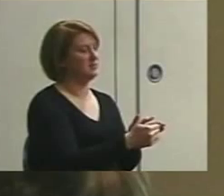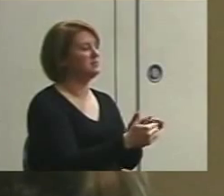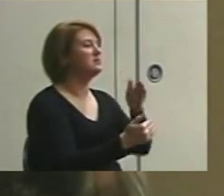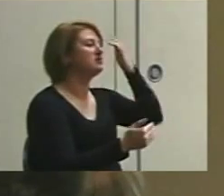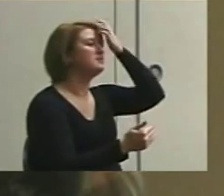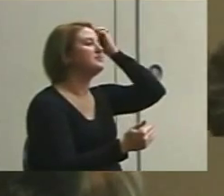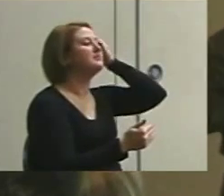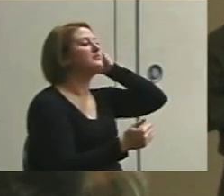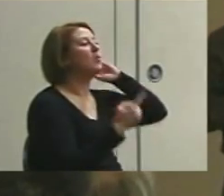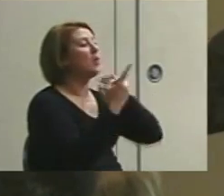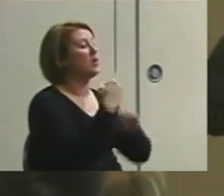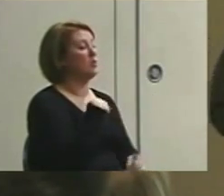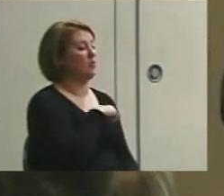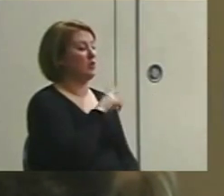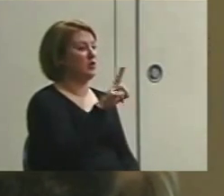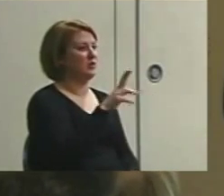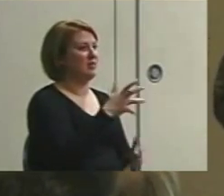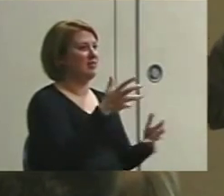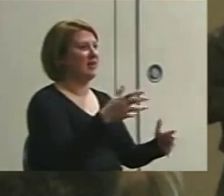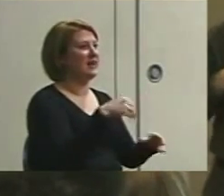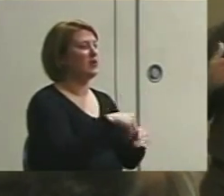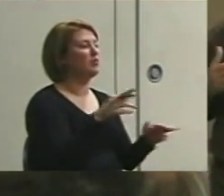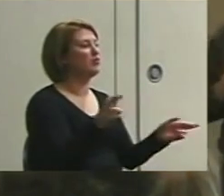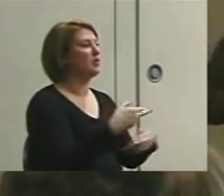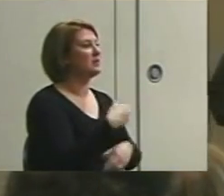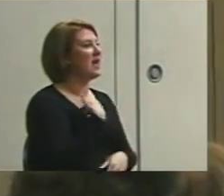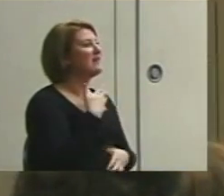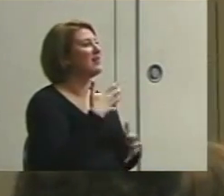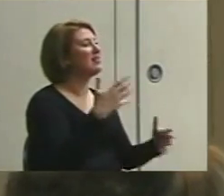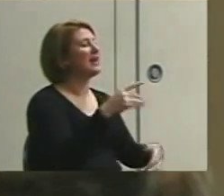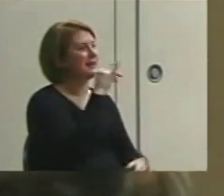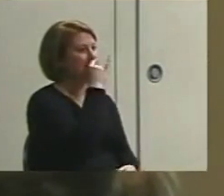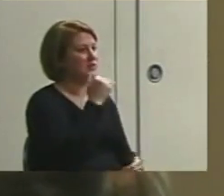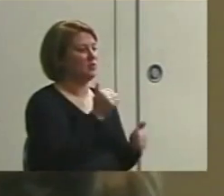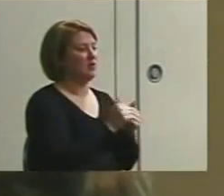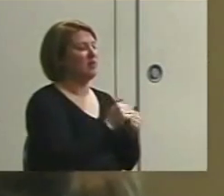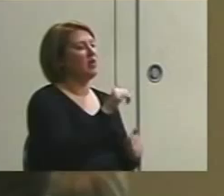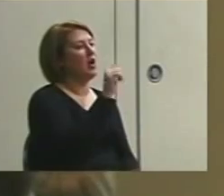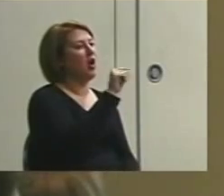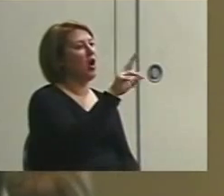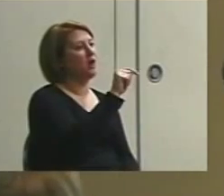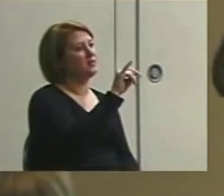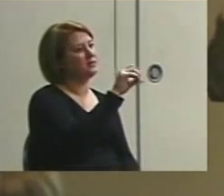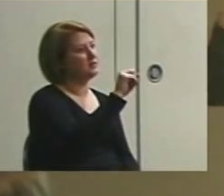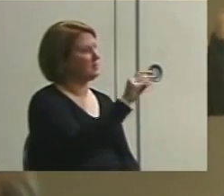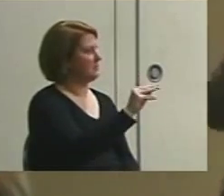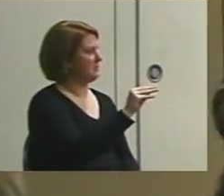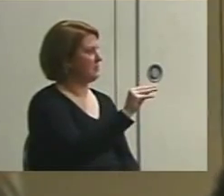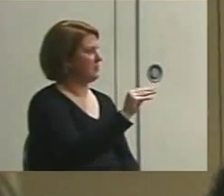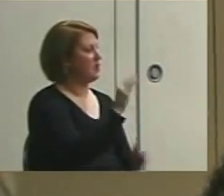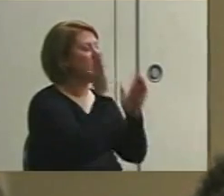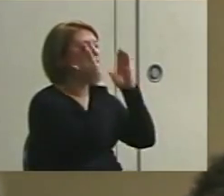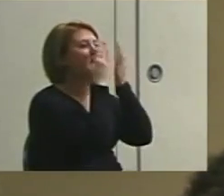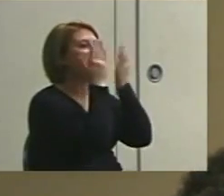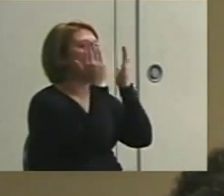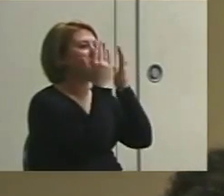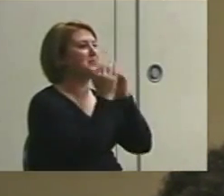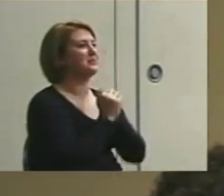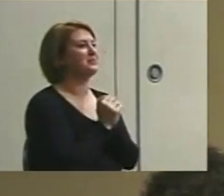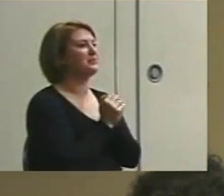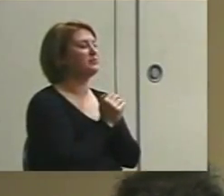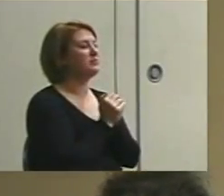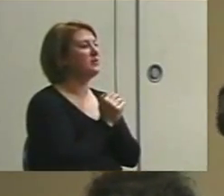This is one that we use a lot when we're in rooms that have a lot of kids with autism that do things like hand flapping or other